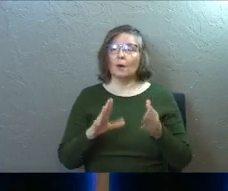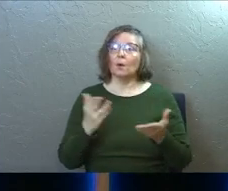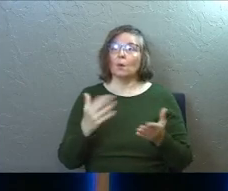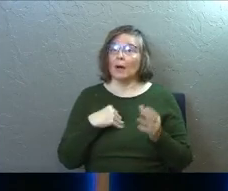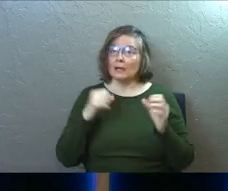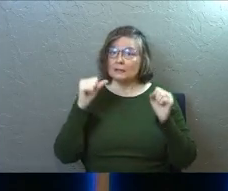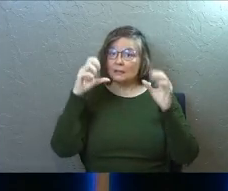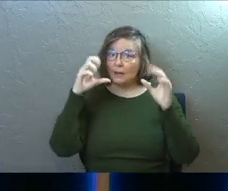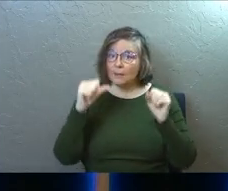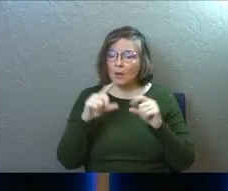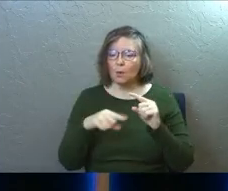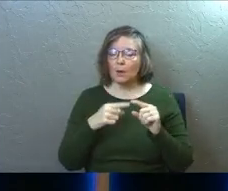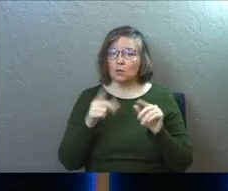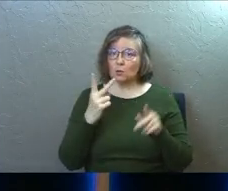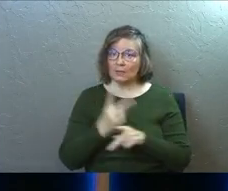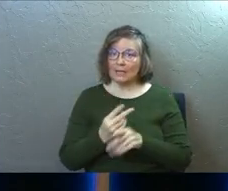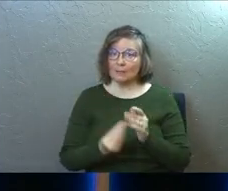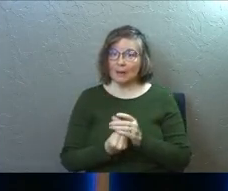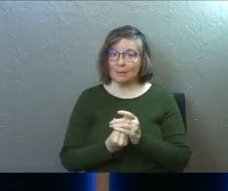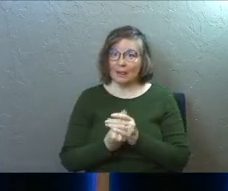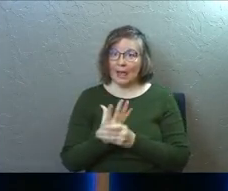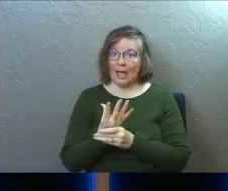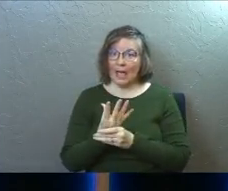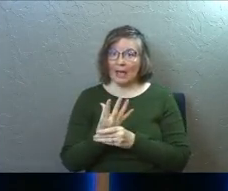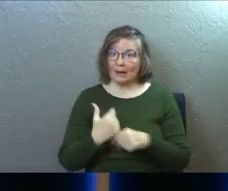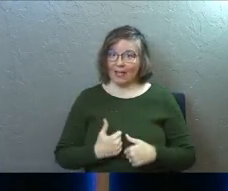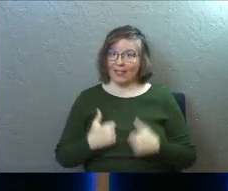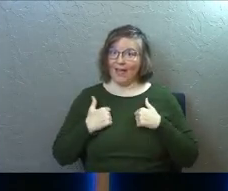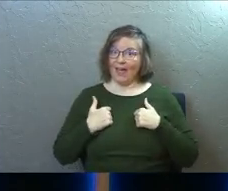What's amazing is when you can keep a plant alive.